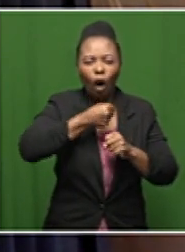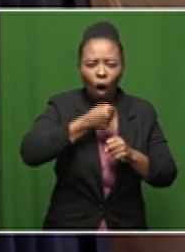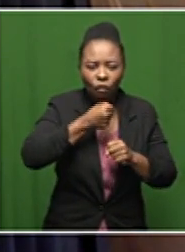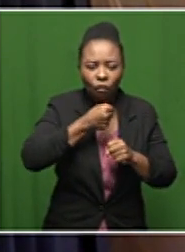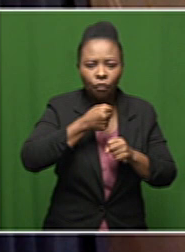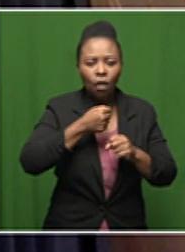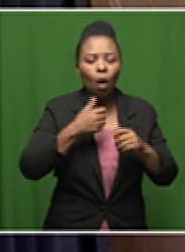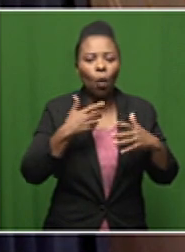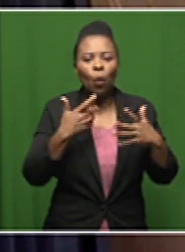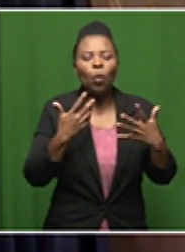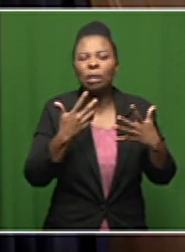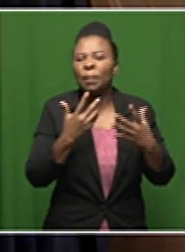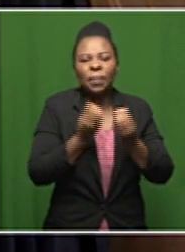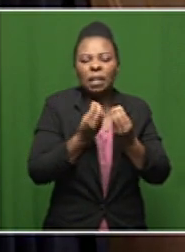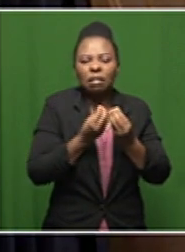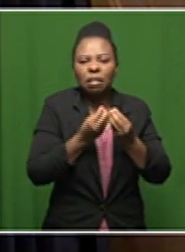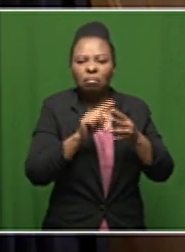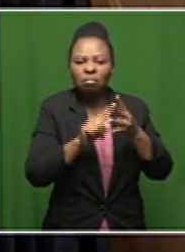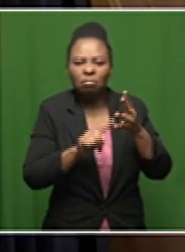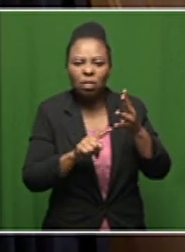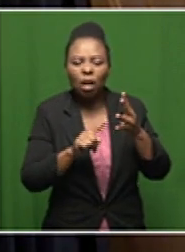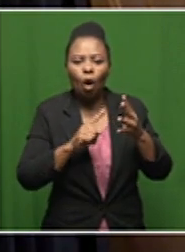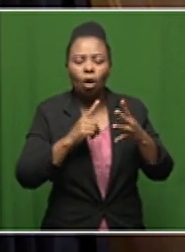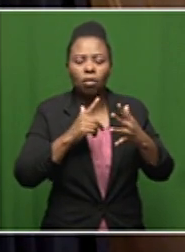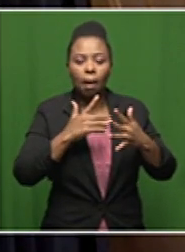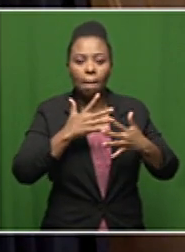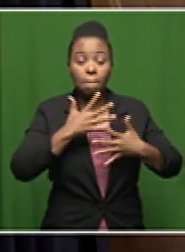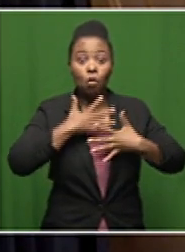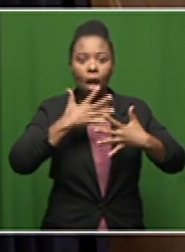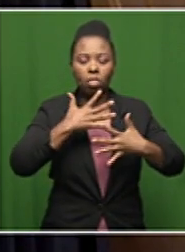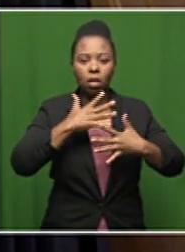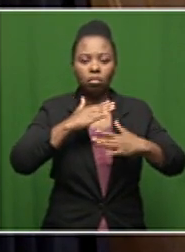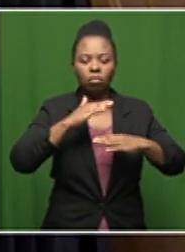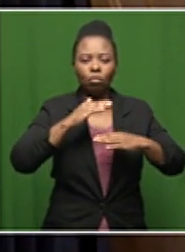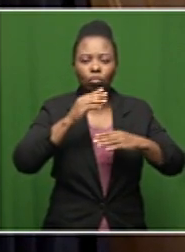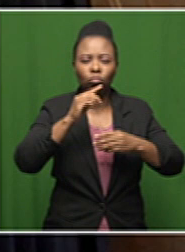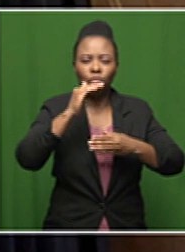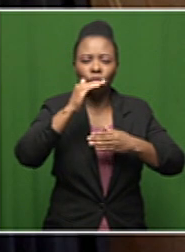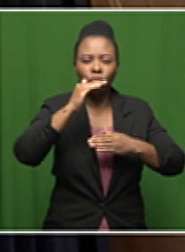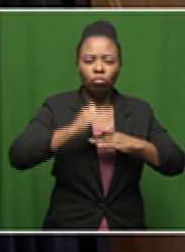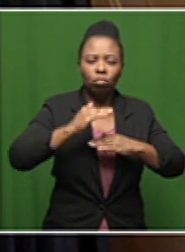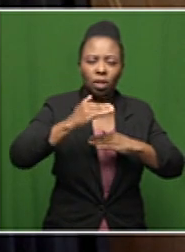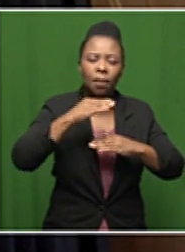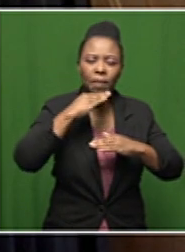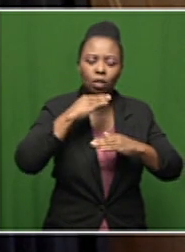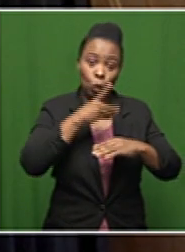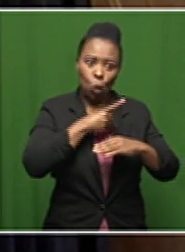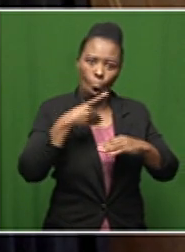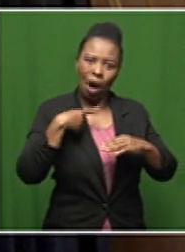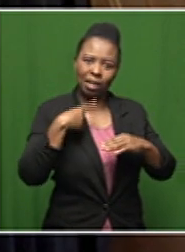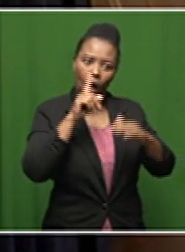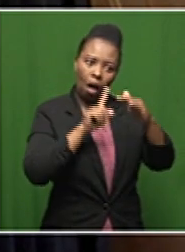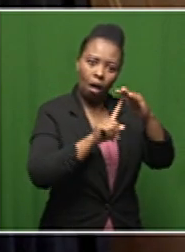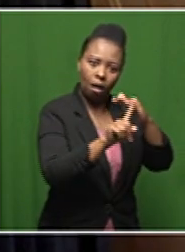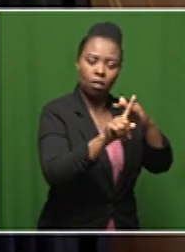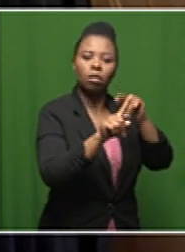that you may be on can cause that is the associated shortness of breath so it needs a full assessment by a doctor to have a look at that rather than